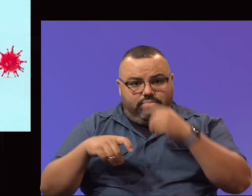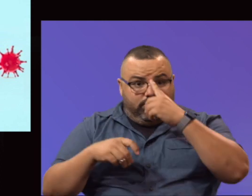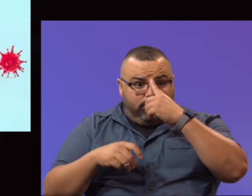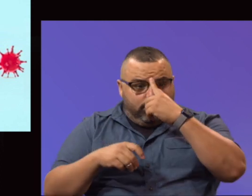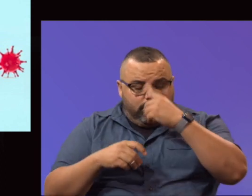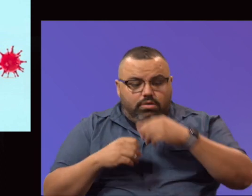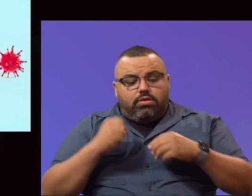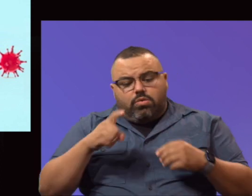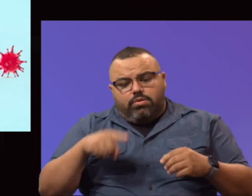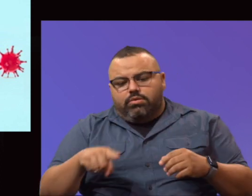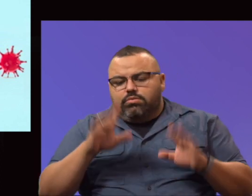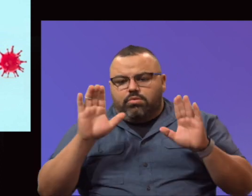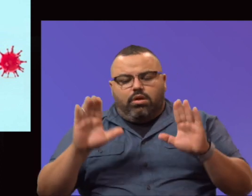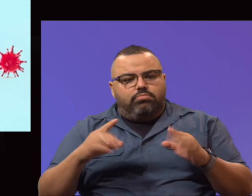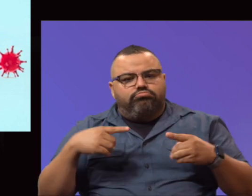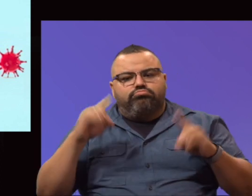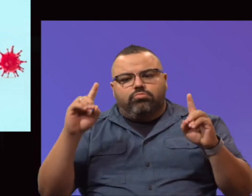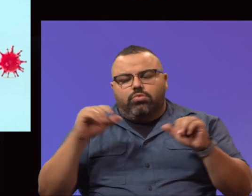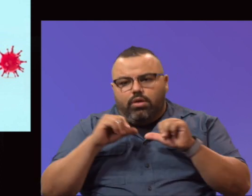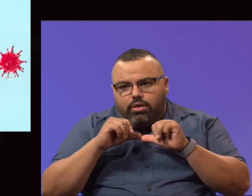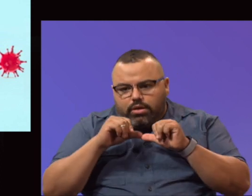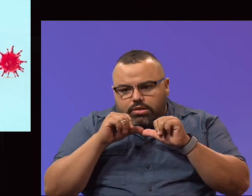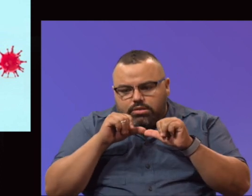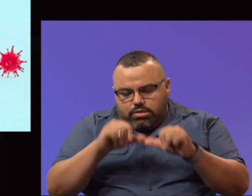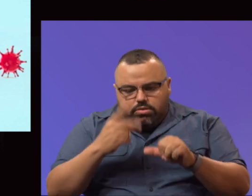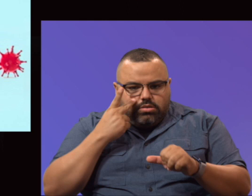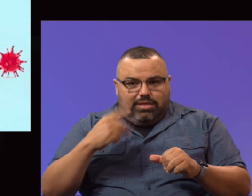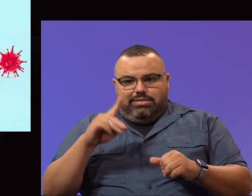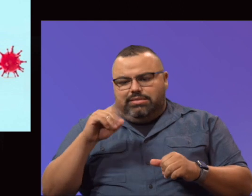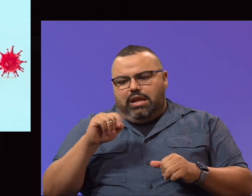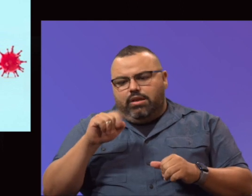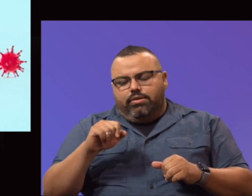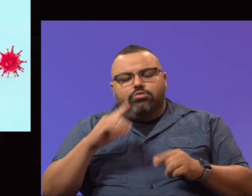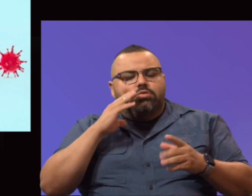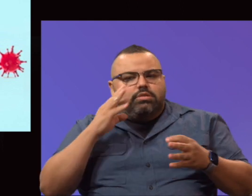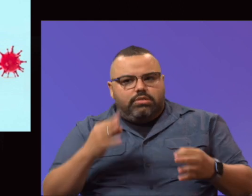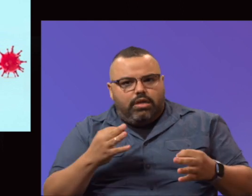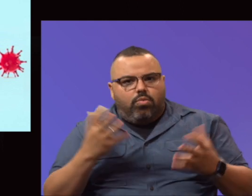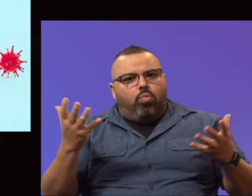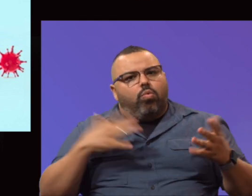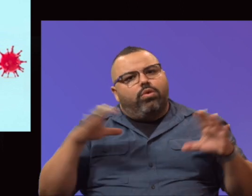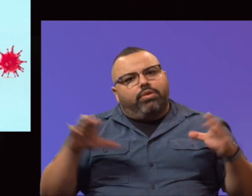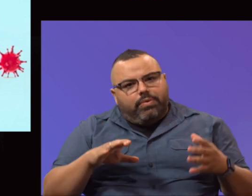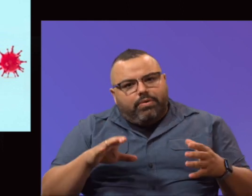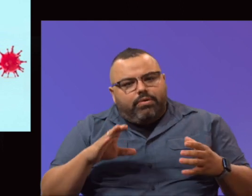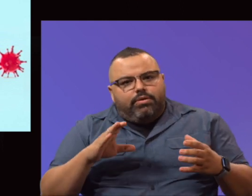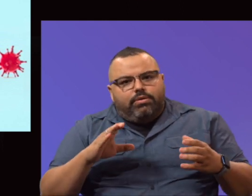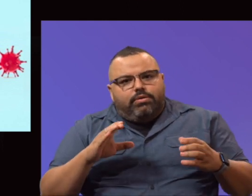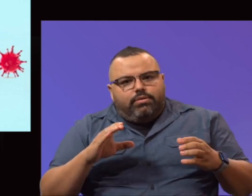so this is a remarkable achievement. We'll continue to monitor this data to determine what we do on whether we